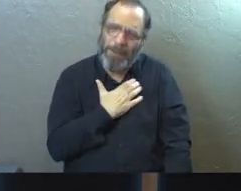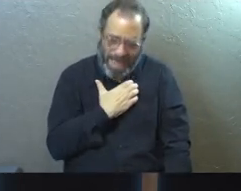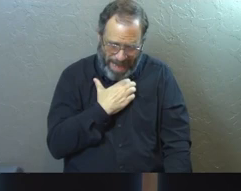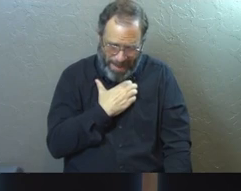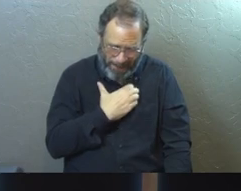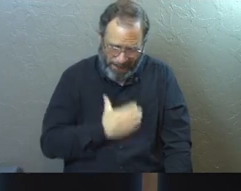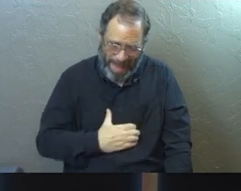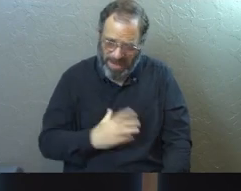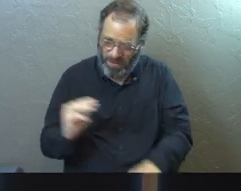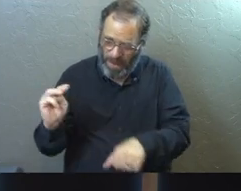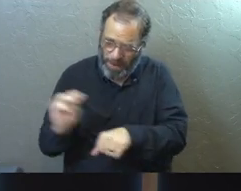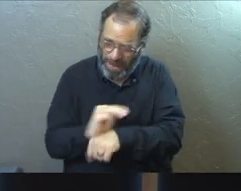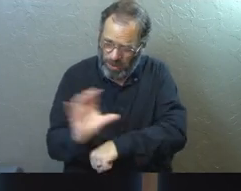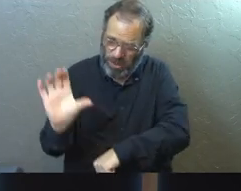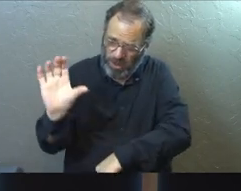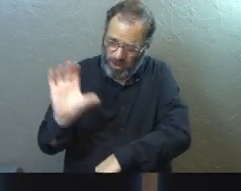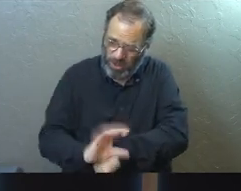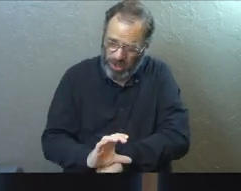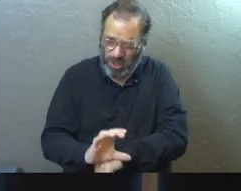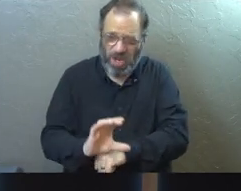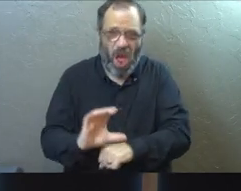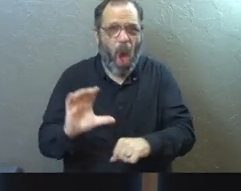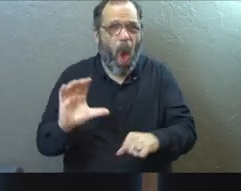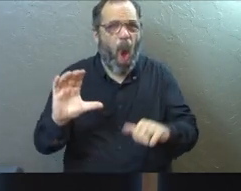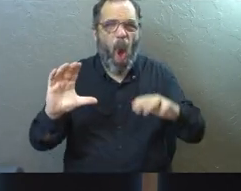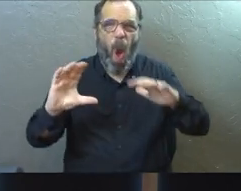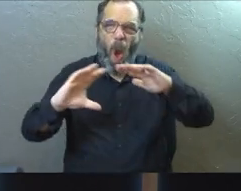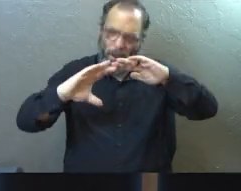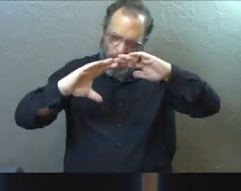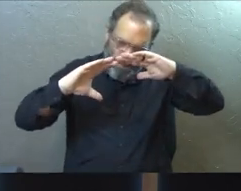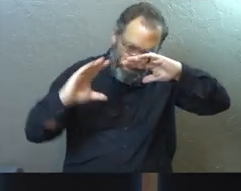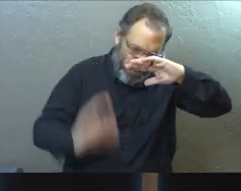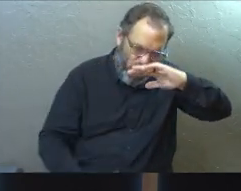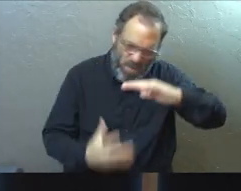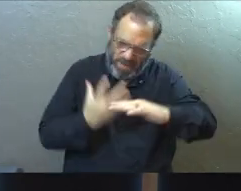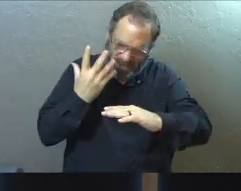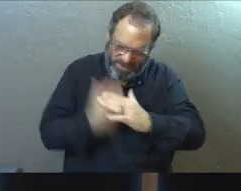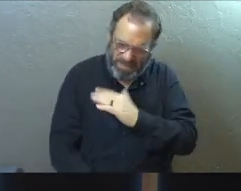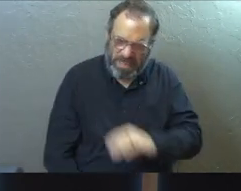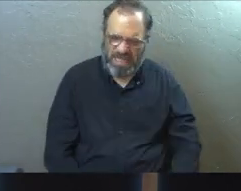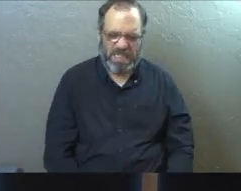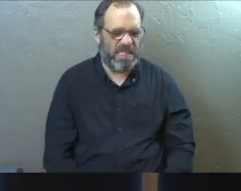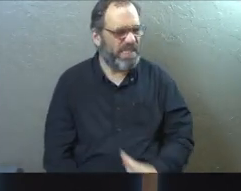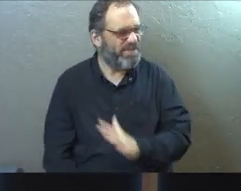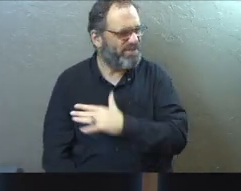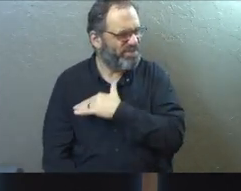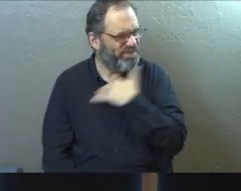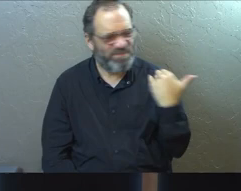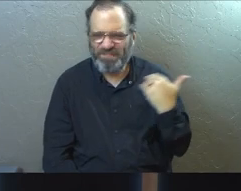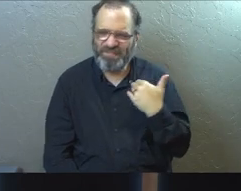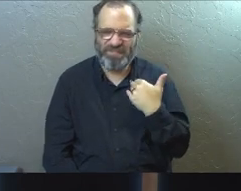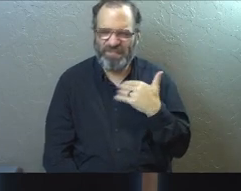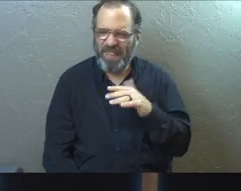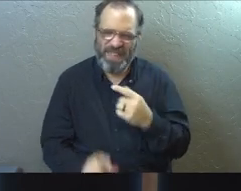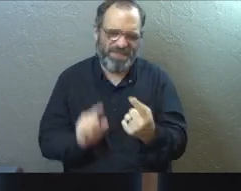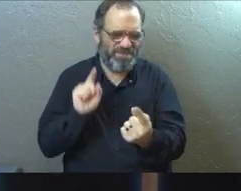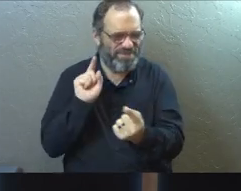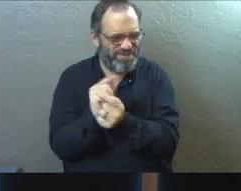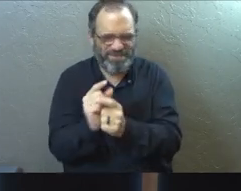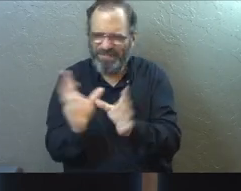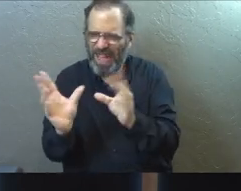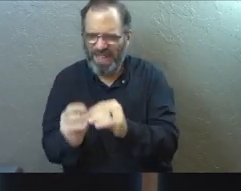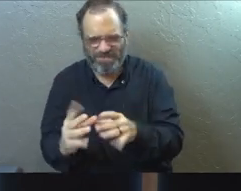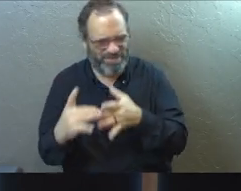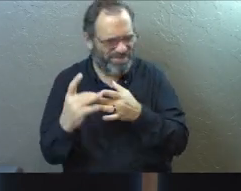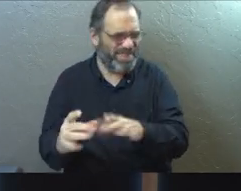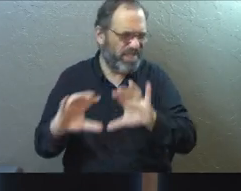passion for ministry and church was at an all-time low. I didn't want to do all that stuff. I didn't want to meet up with people. I didn't